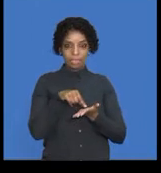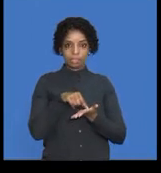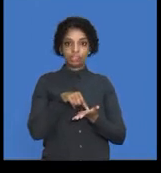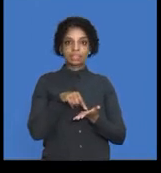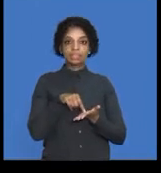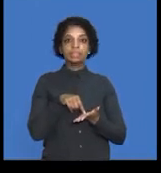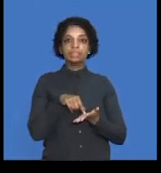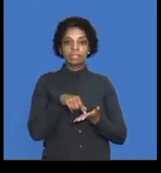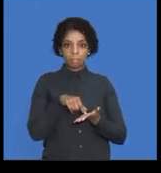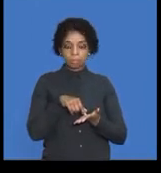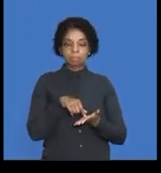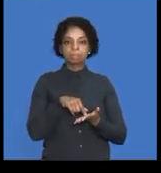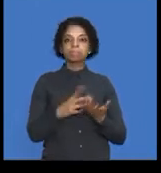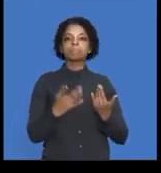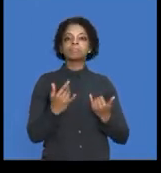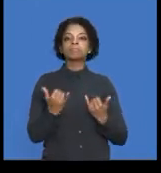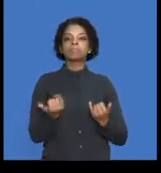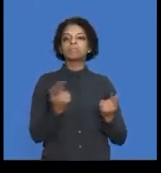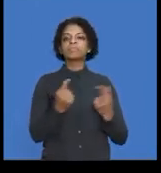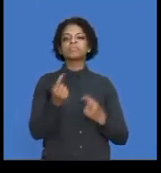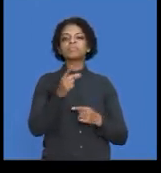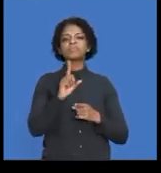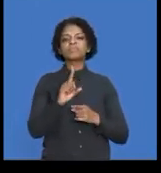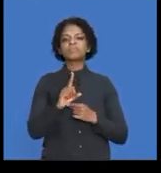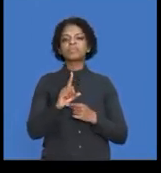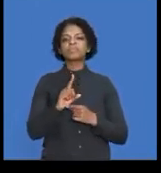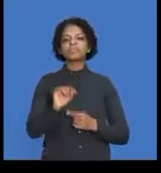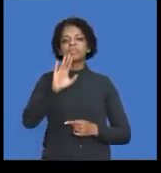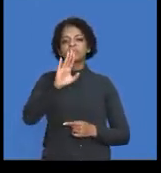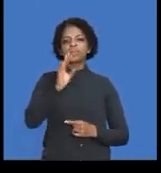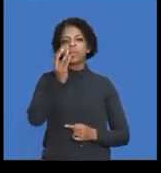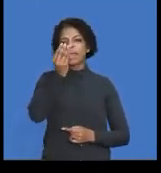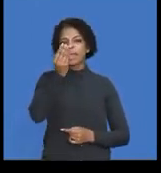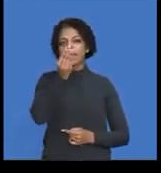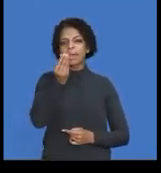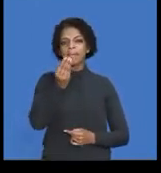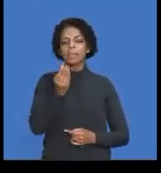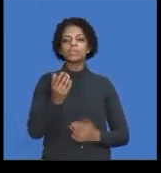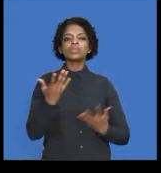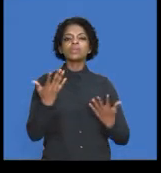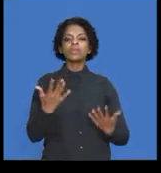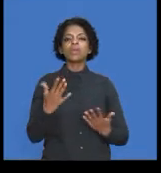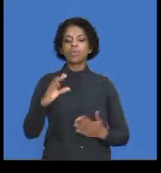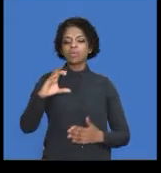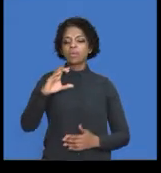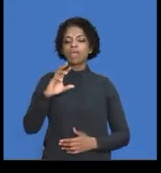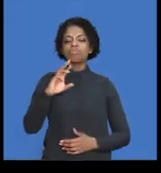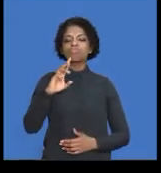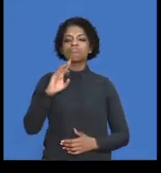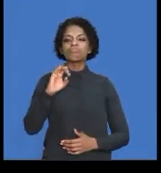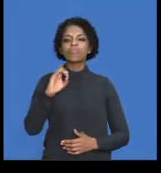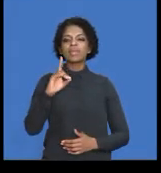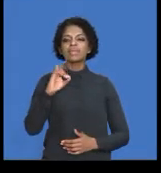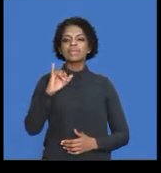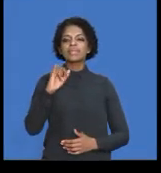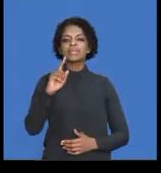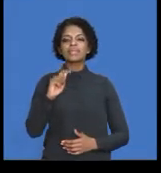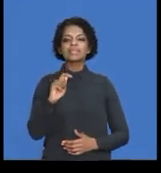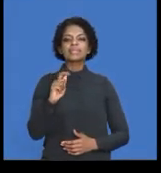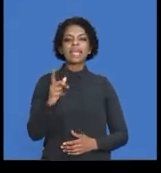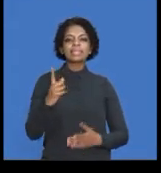method, credit 12s, is to just take the amount of your credit sales first. Once you've identified it,